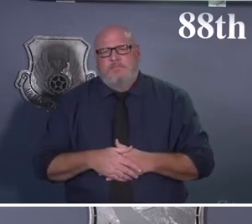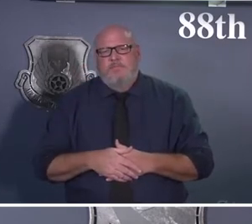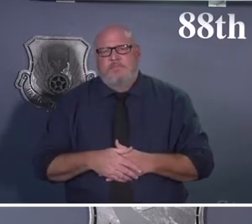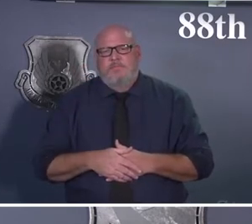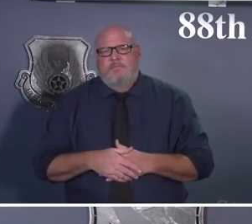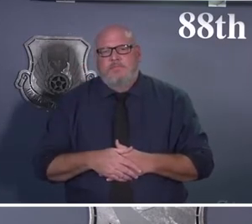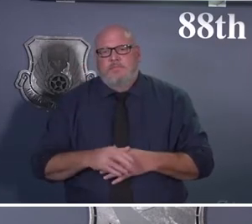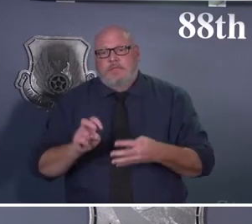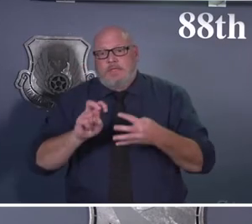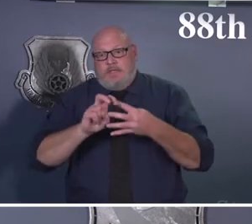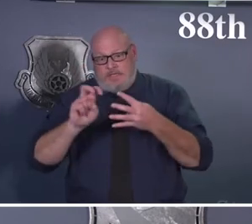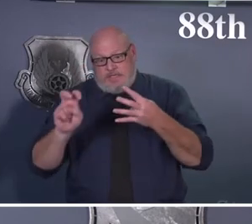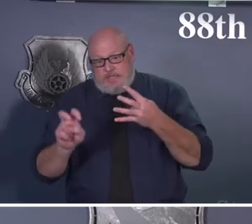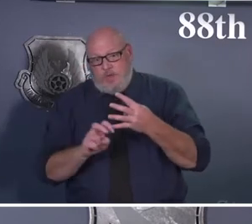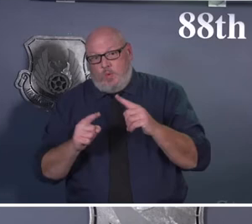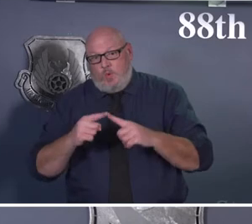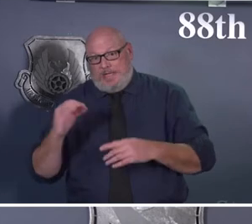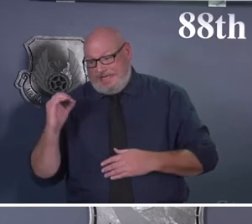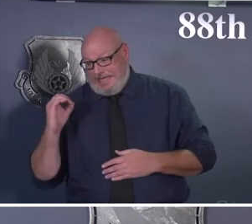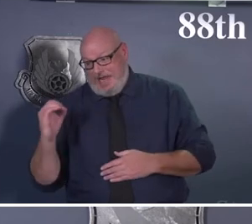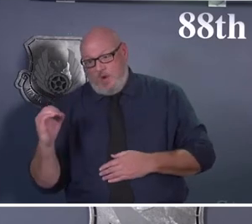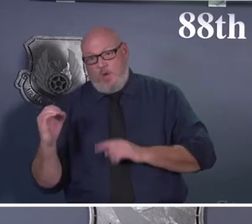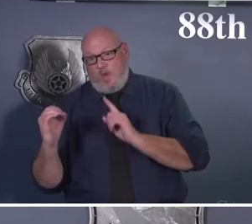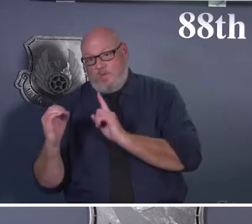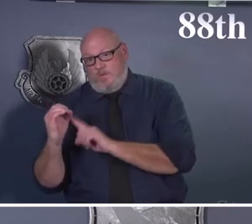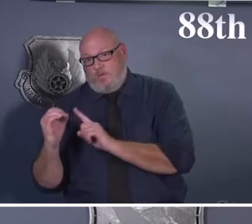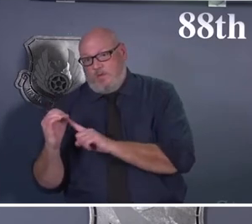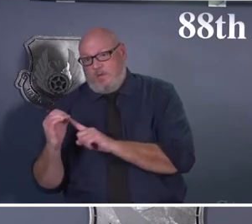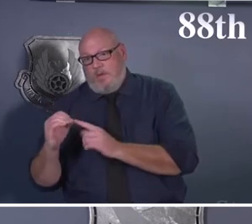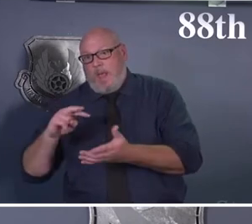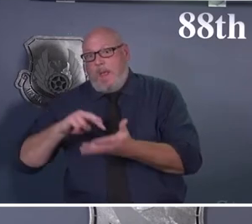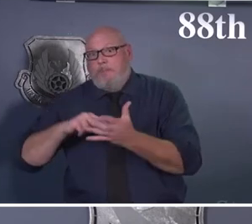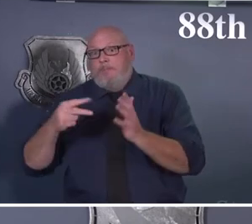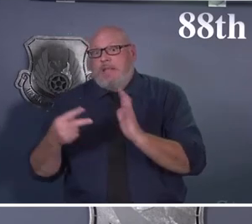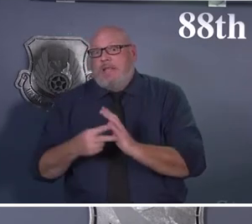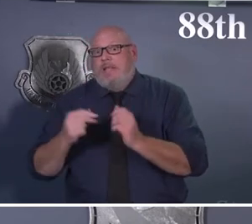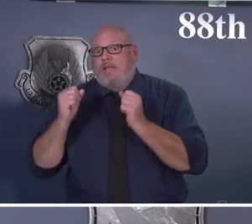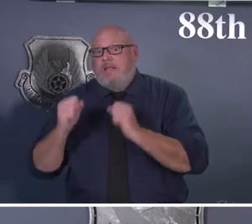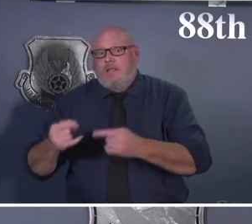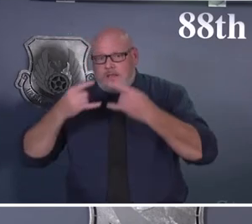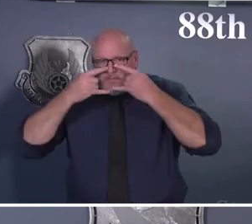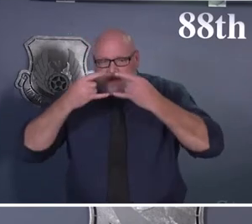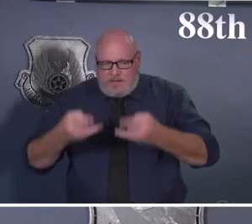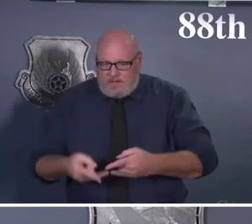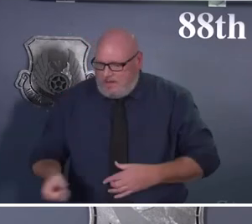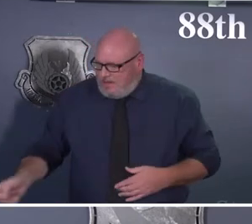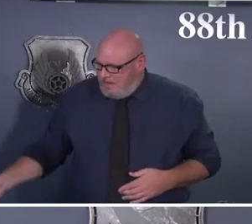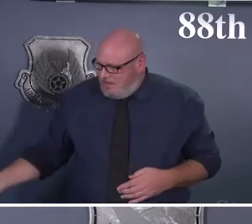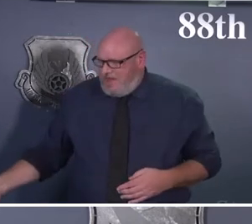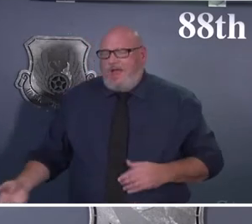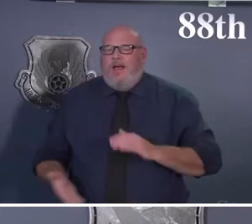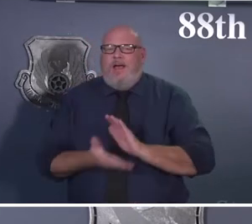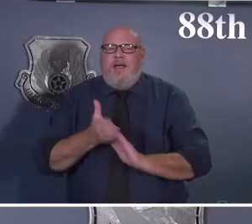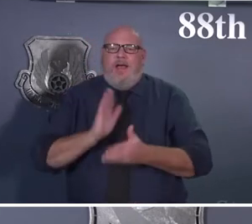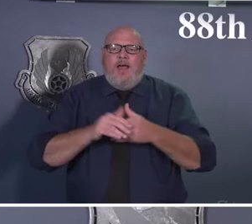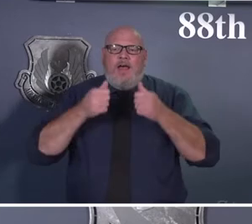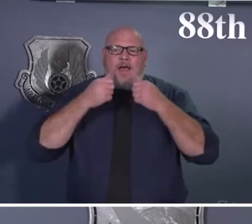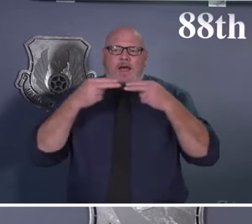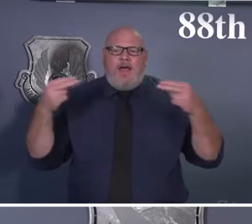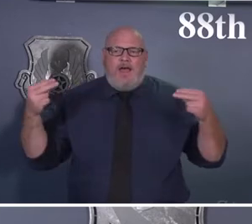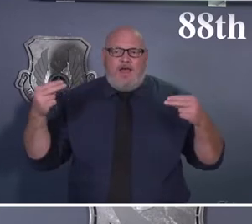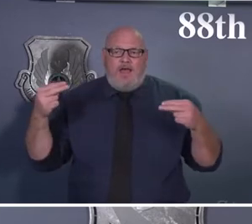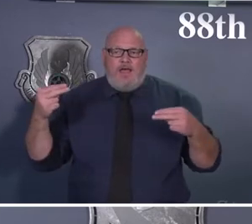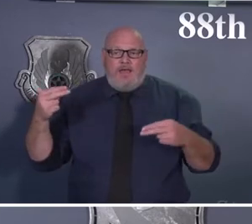zero, our changes or if there's changes to mask mandates have to be made by DOD or the installation level. So